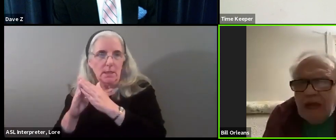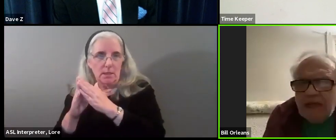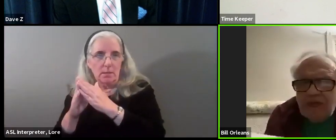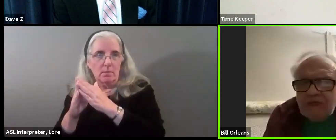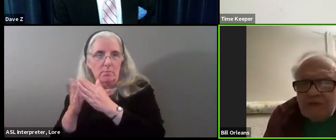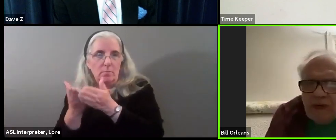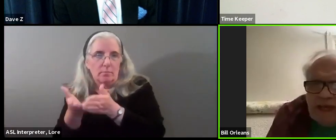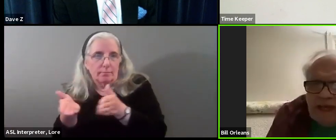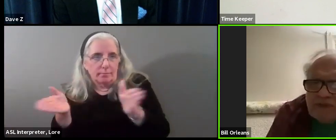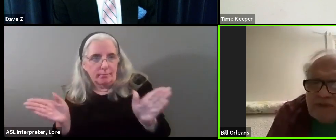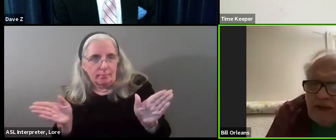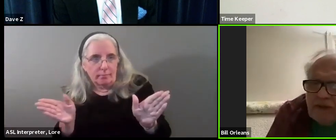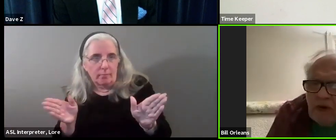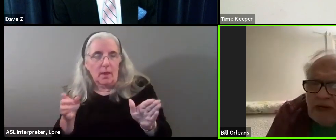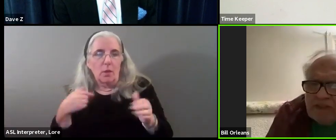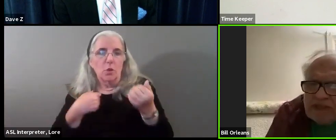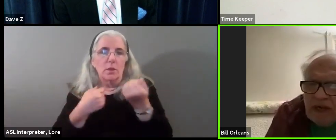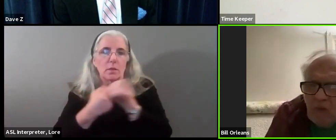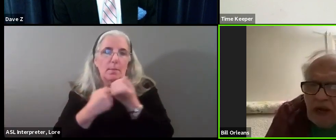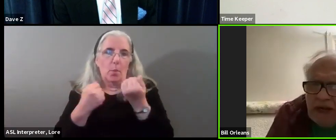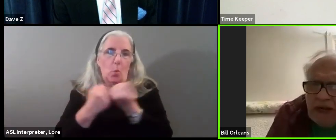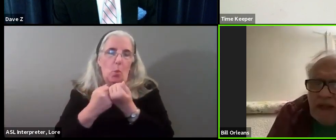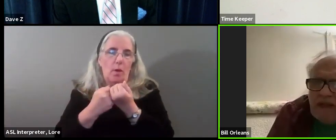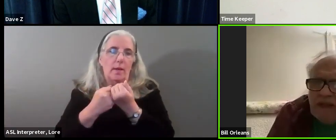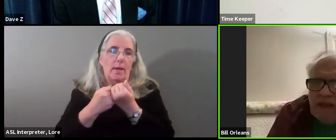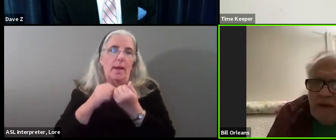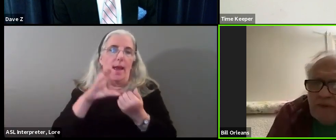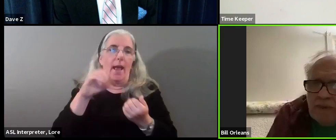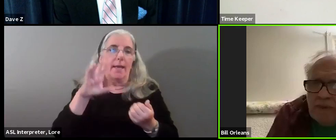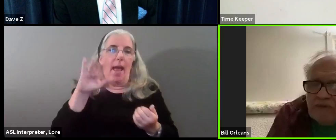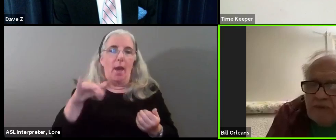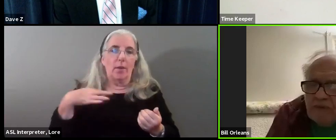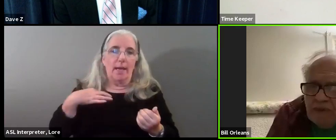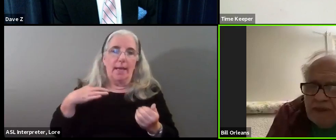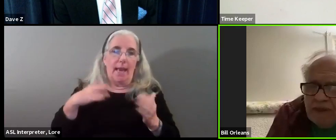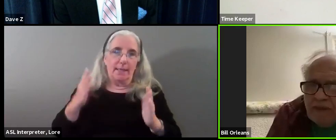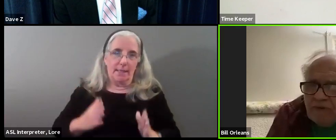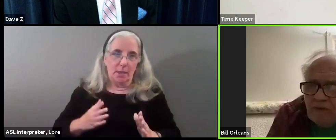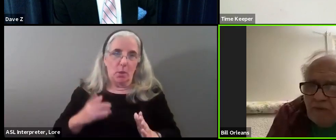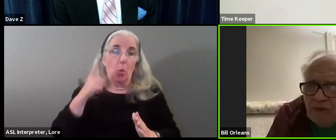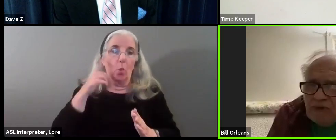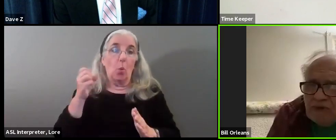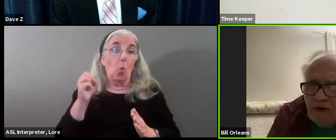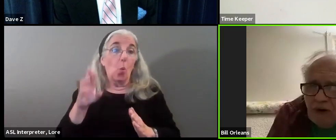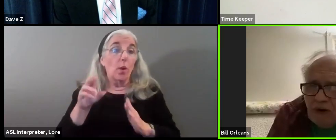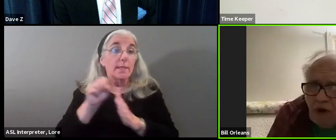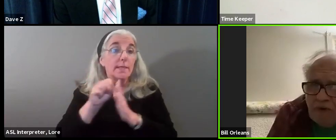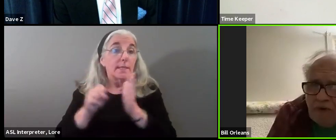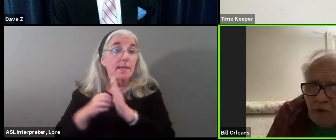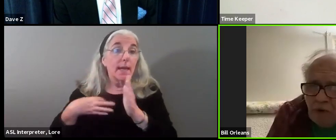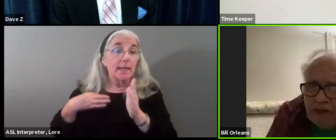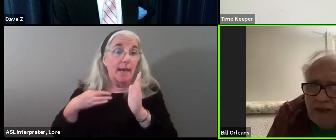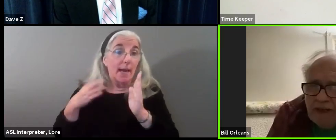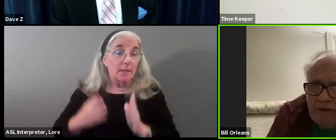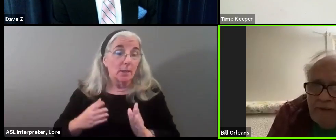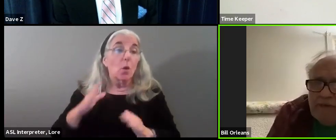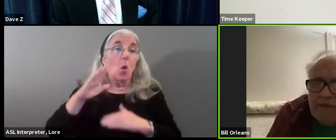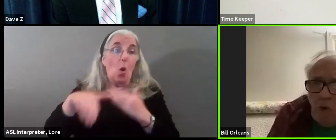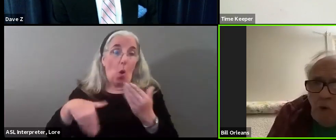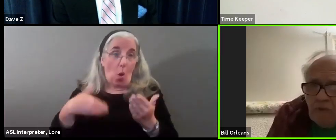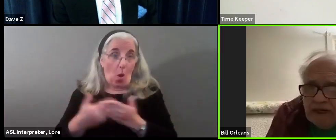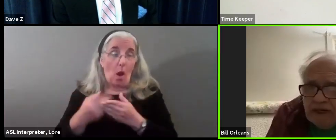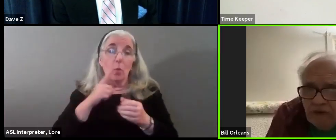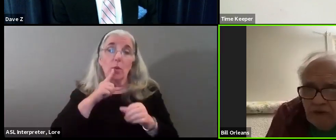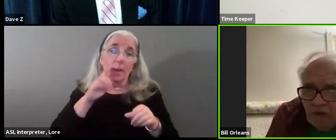to support candidates county-wide and statewide that will demonstrate a commitment to reducing our carbon footprint.